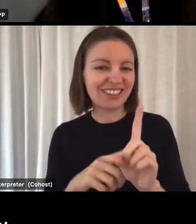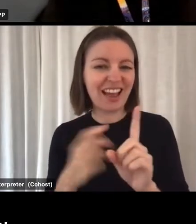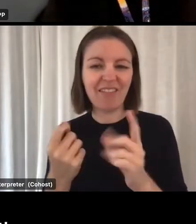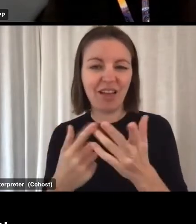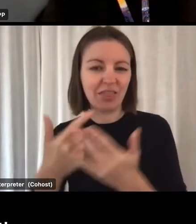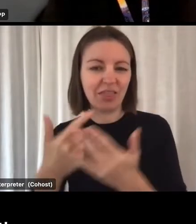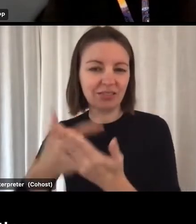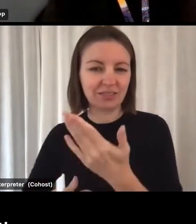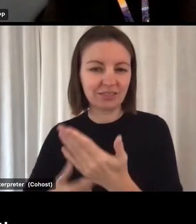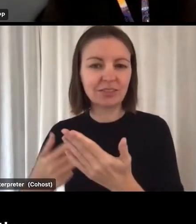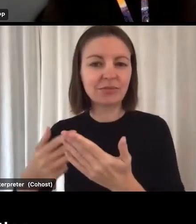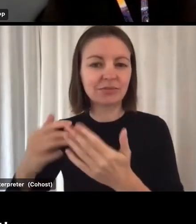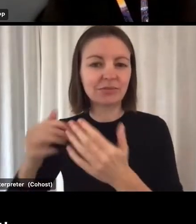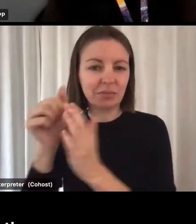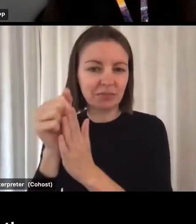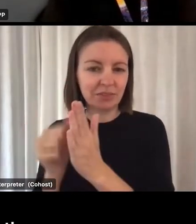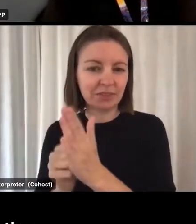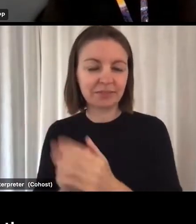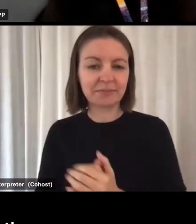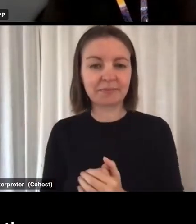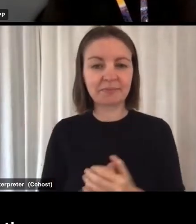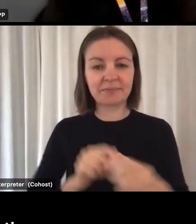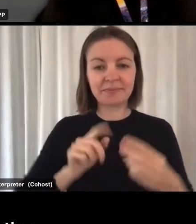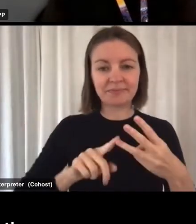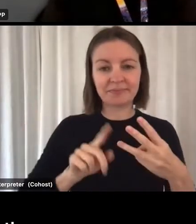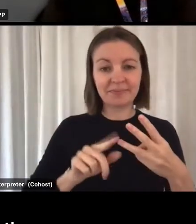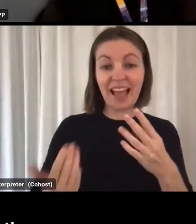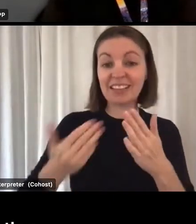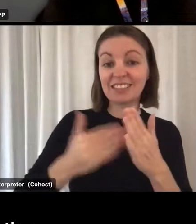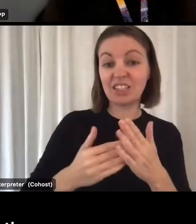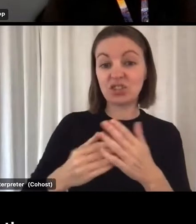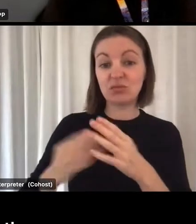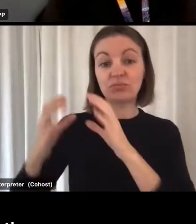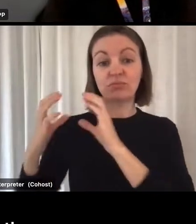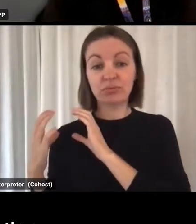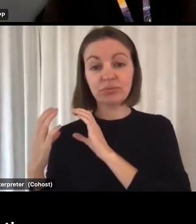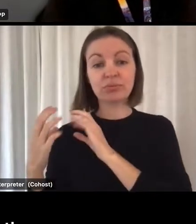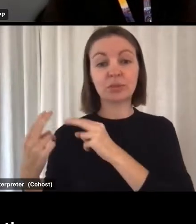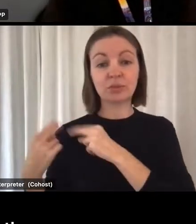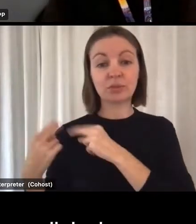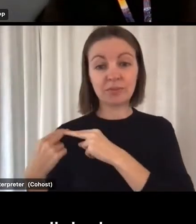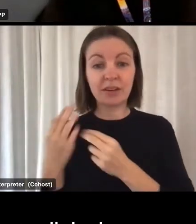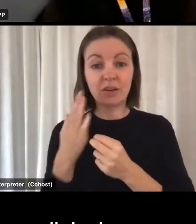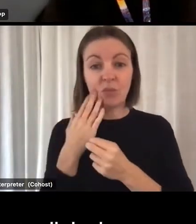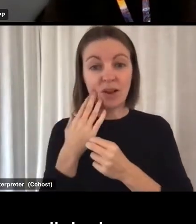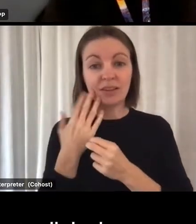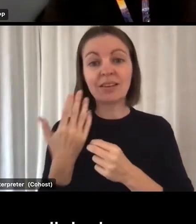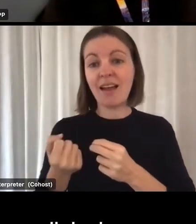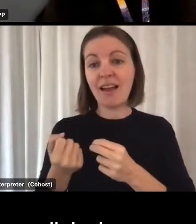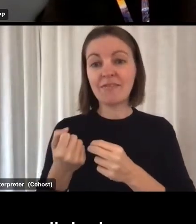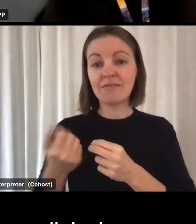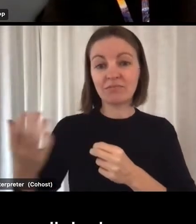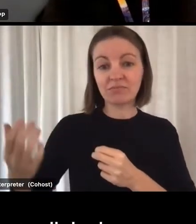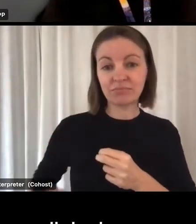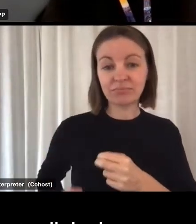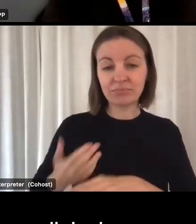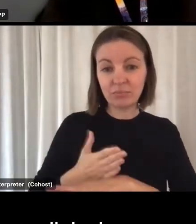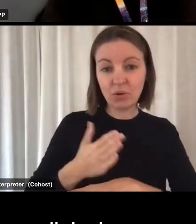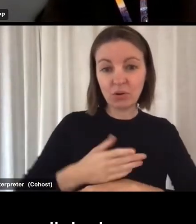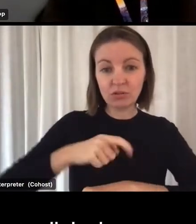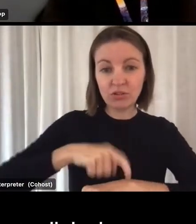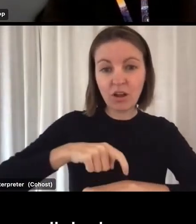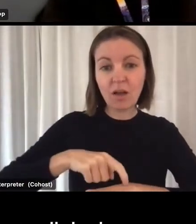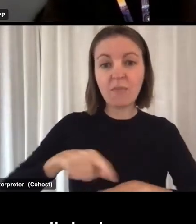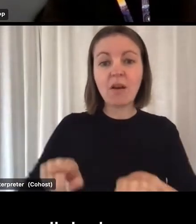on additional training responsibilities within their paid work time, including infection prevention and control lead or